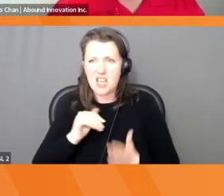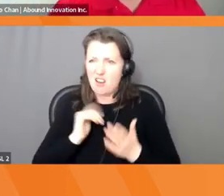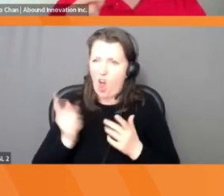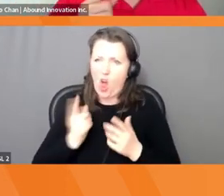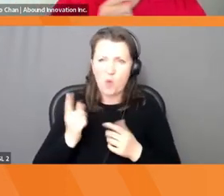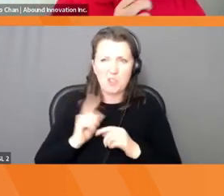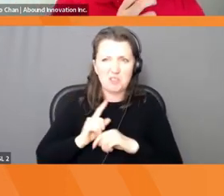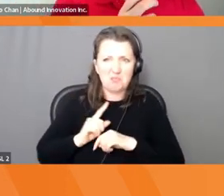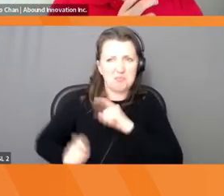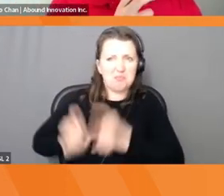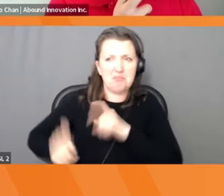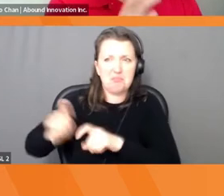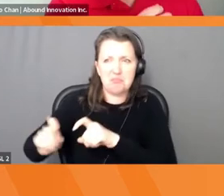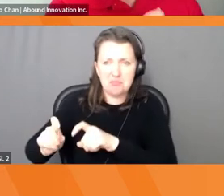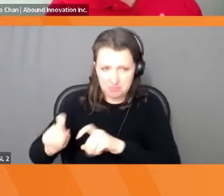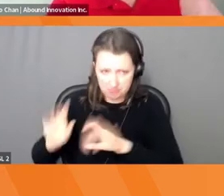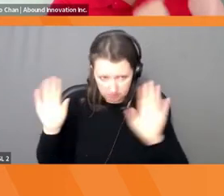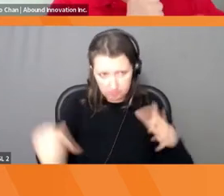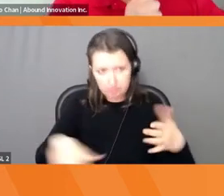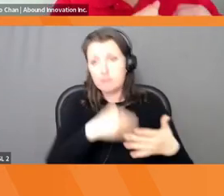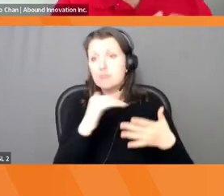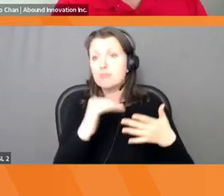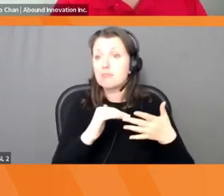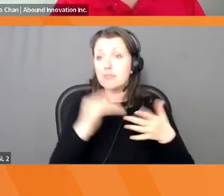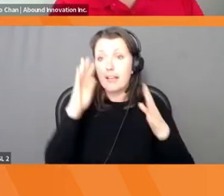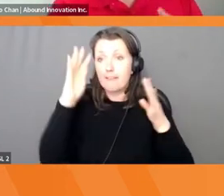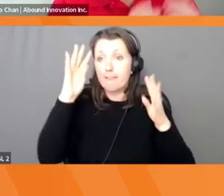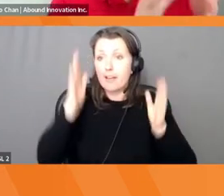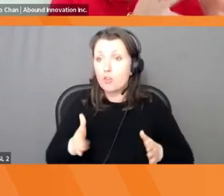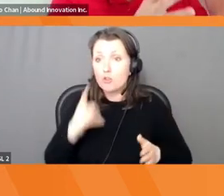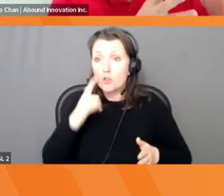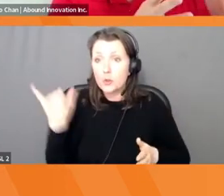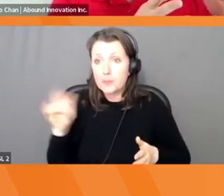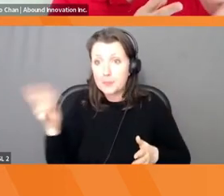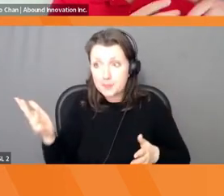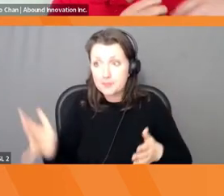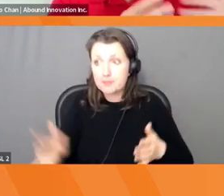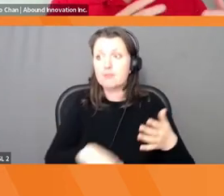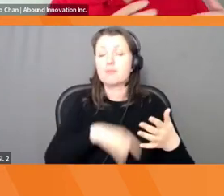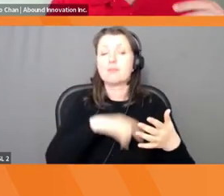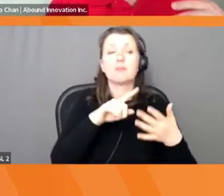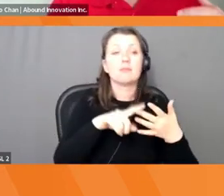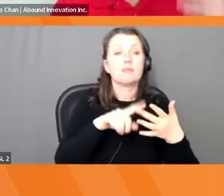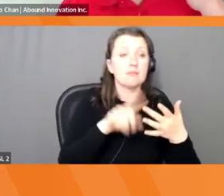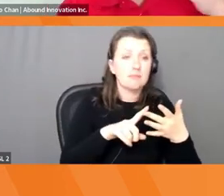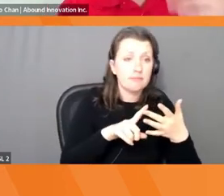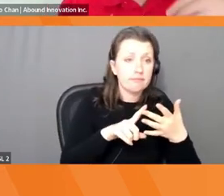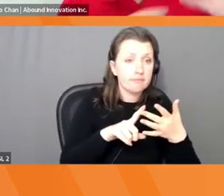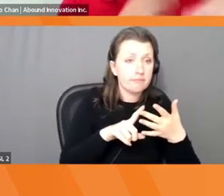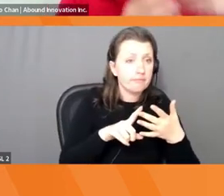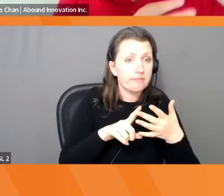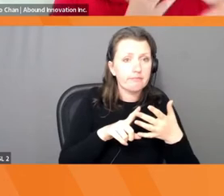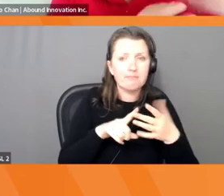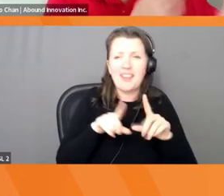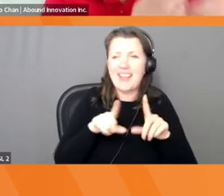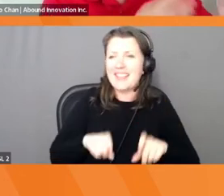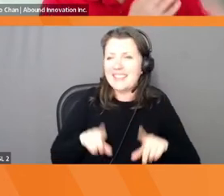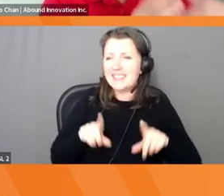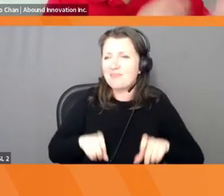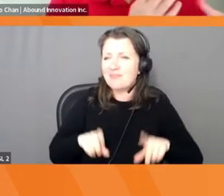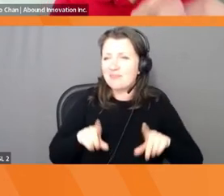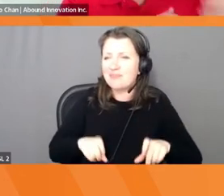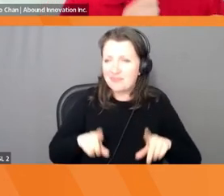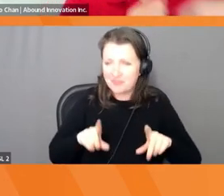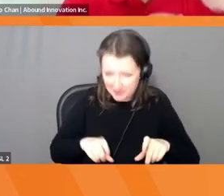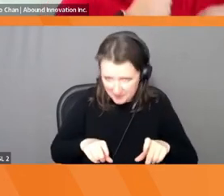the time. They are experimenters and tinkerers. So they like to try things and figure it out. Uh, David said, throw spaghetti, spaghetti